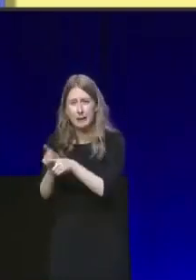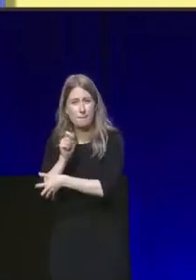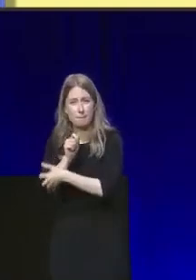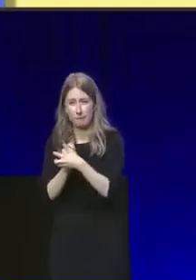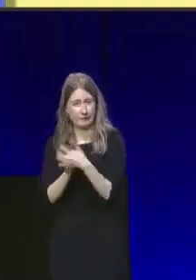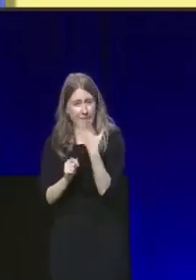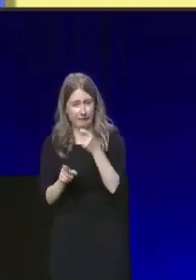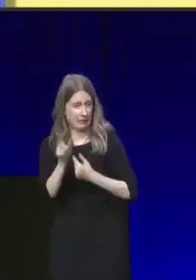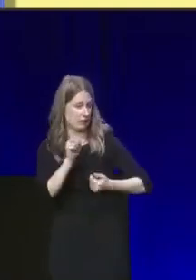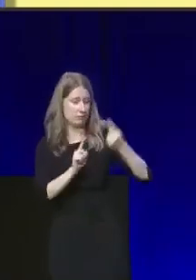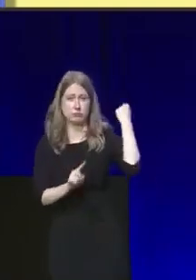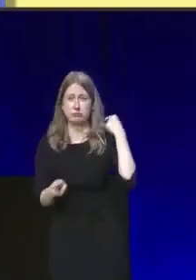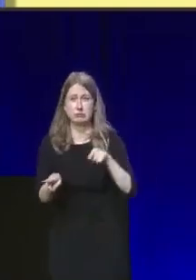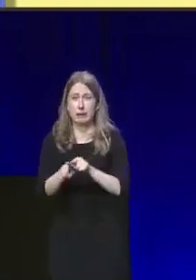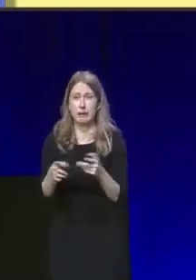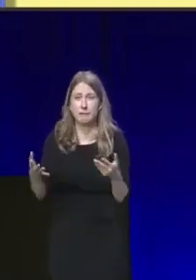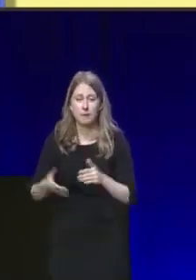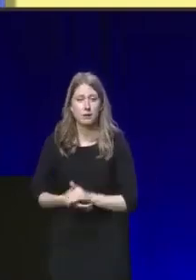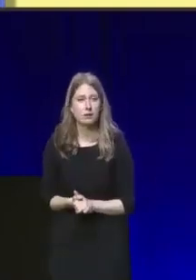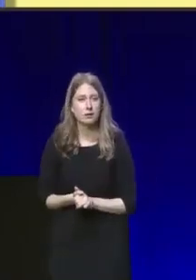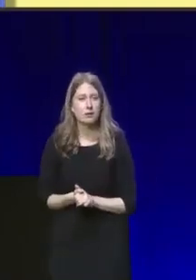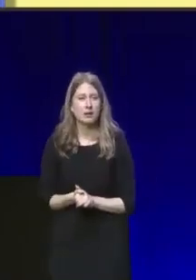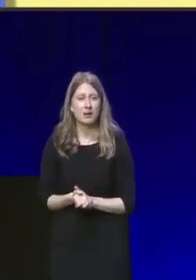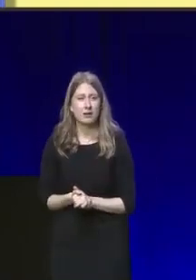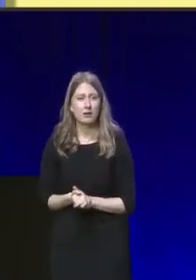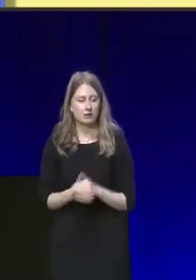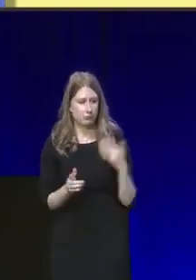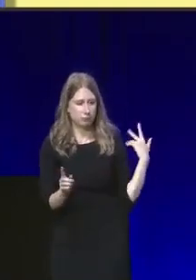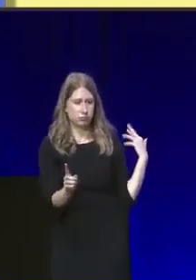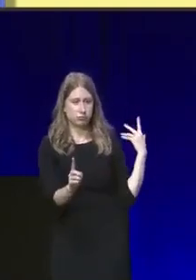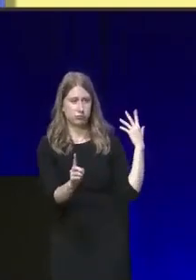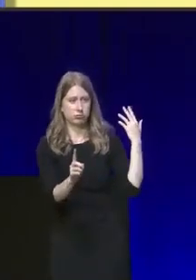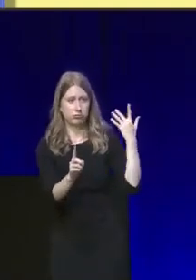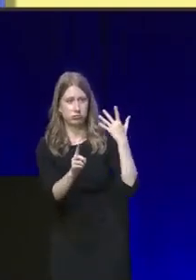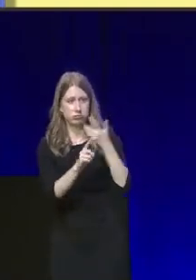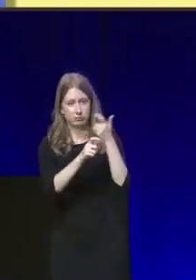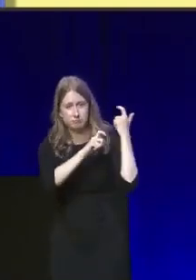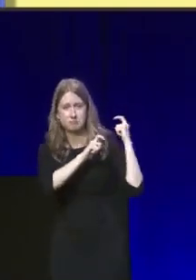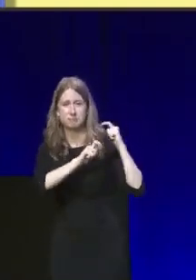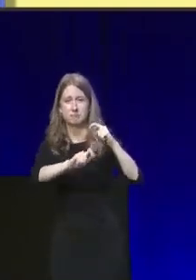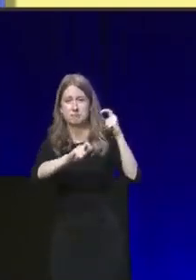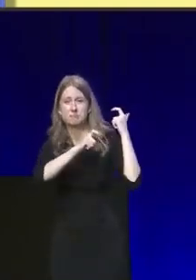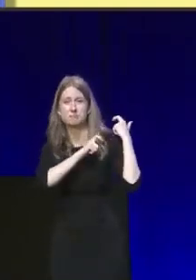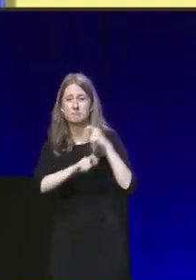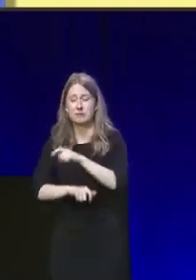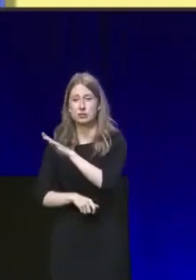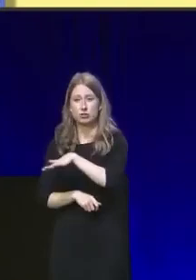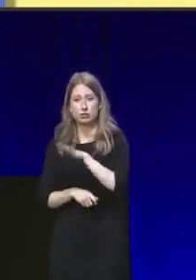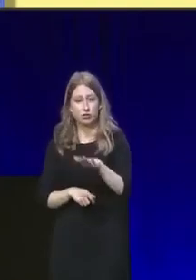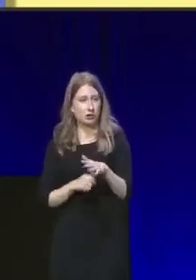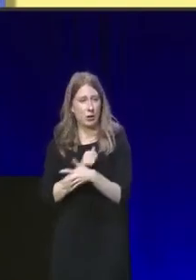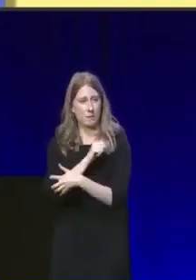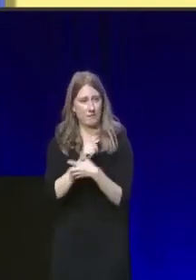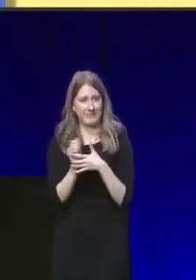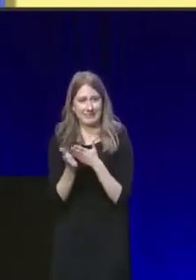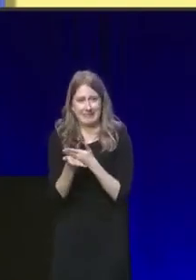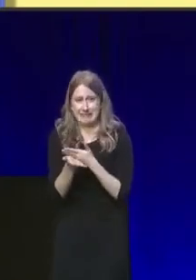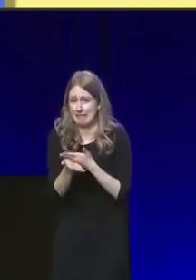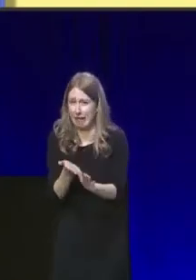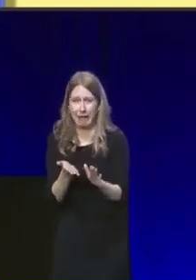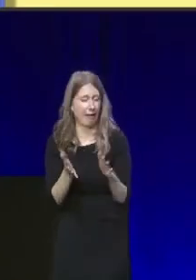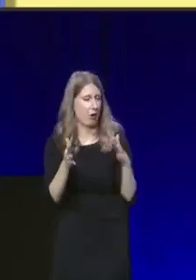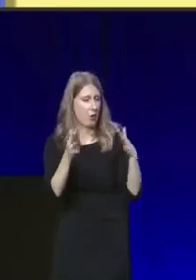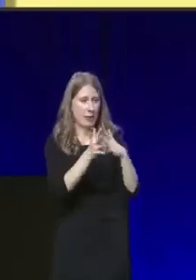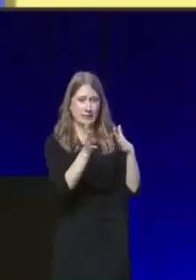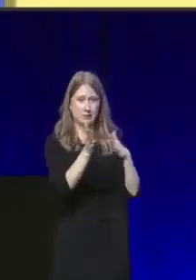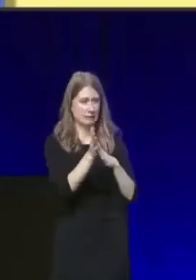After the passage of half a century, the persistence of child poverty is testament to how Westminster